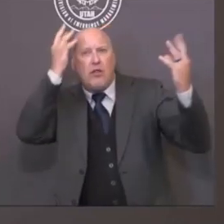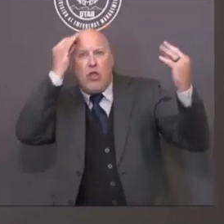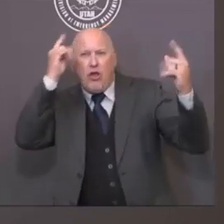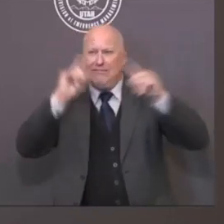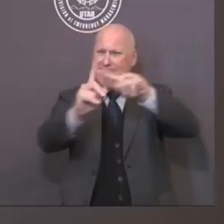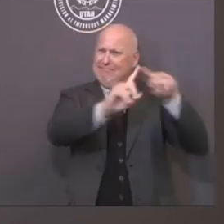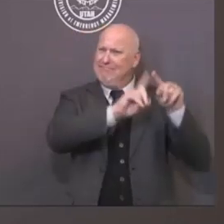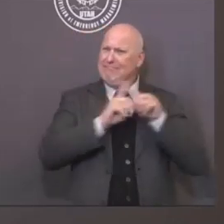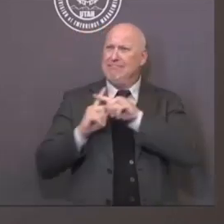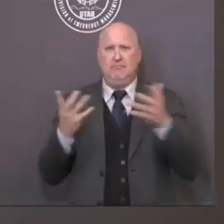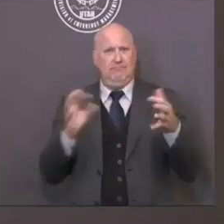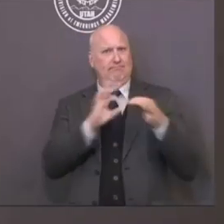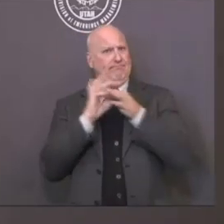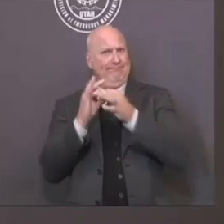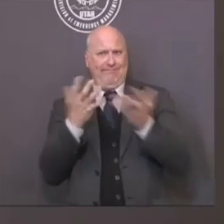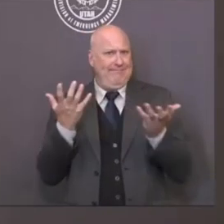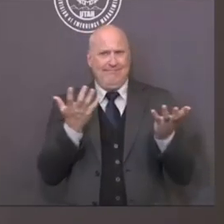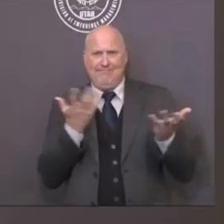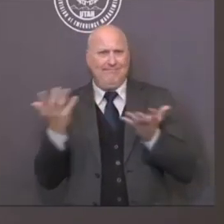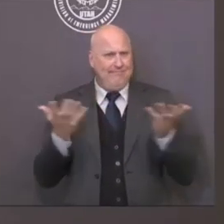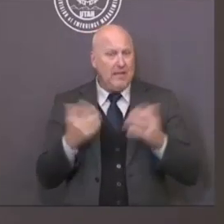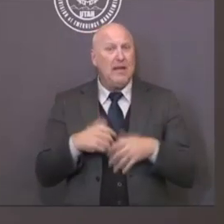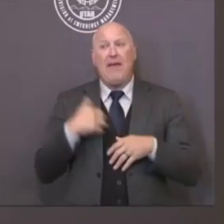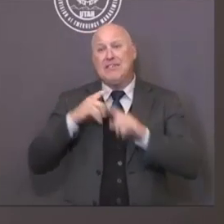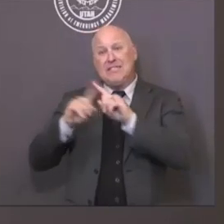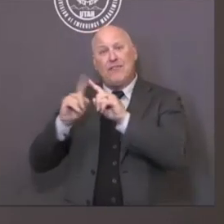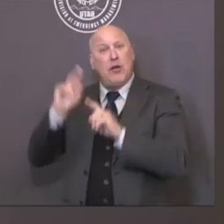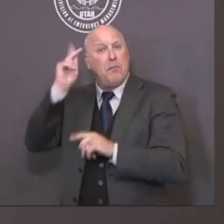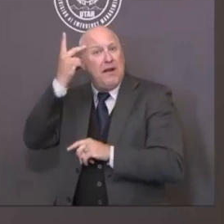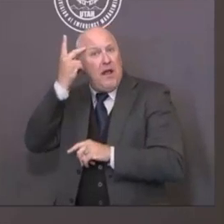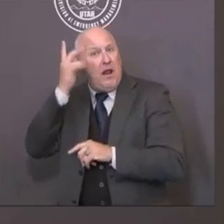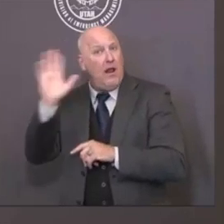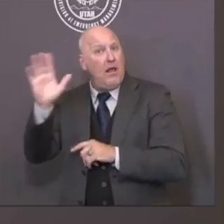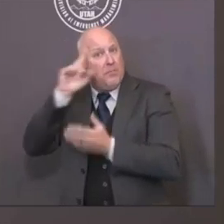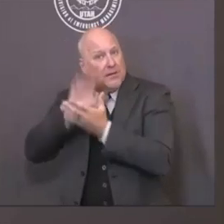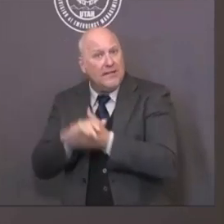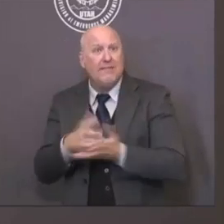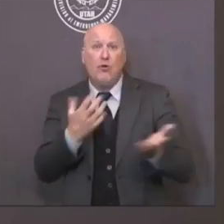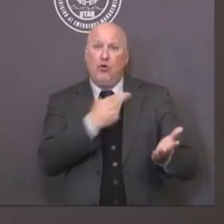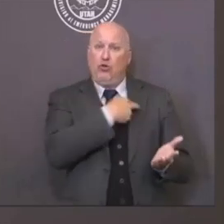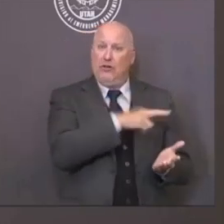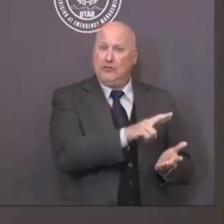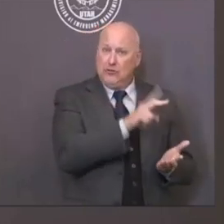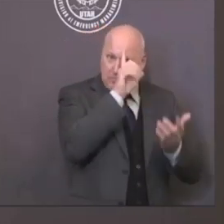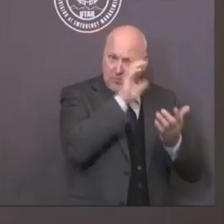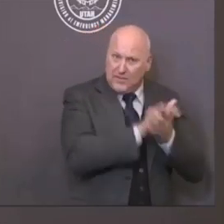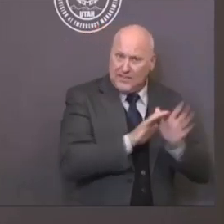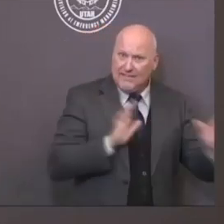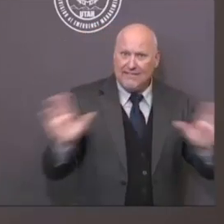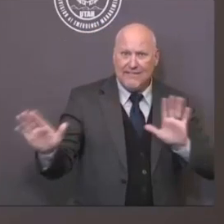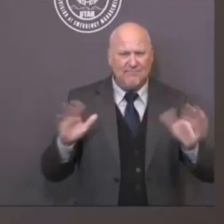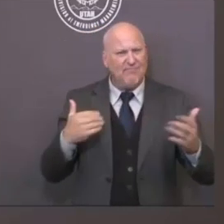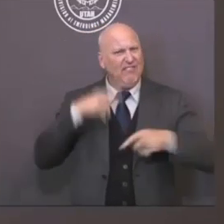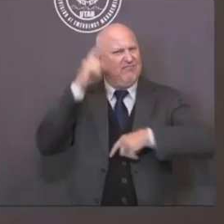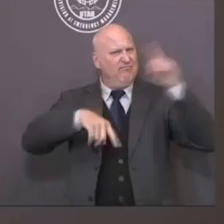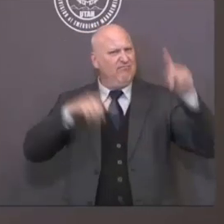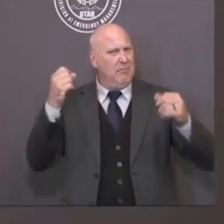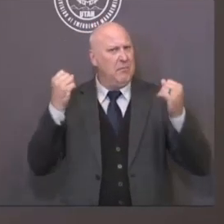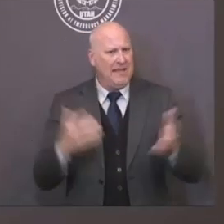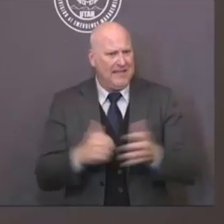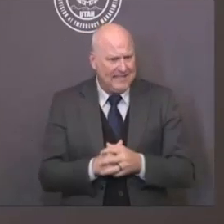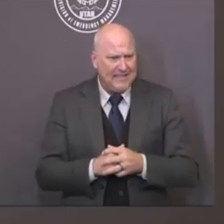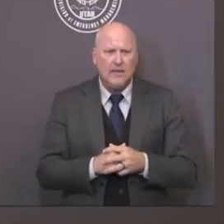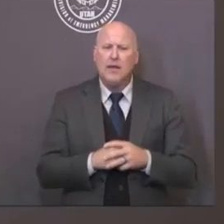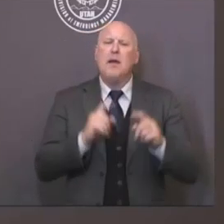philosophies, different politics. But one thing we've done very well in the past is that we've worked together in a spirit of collaboration and